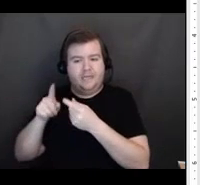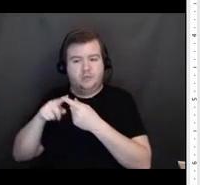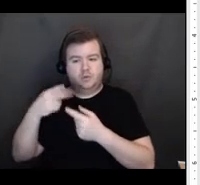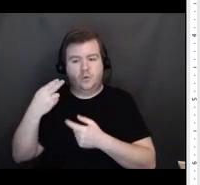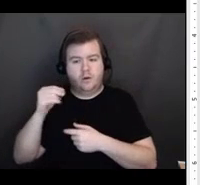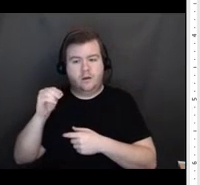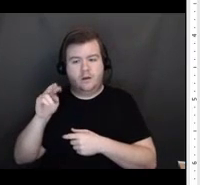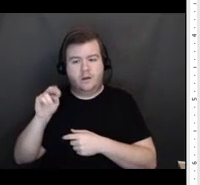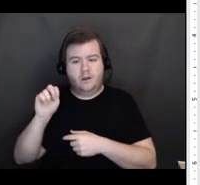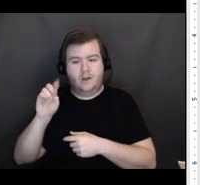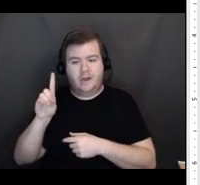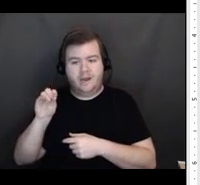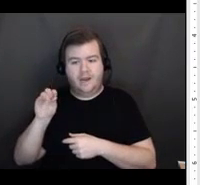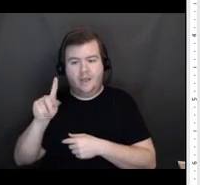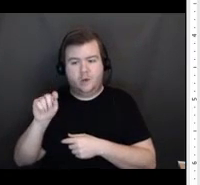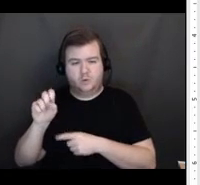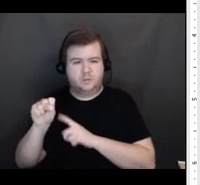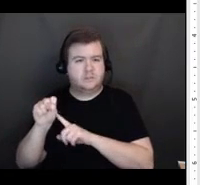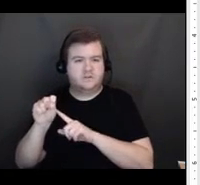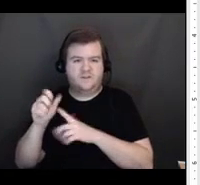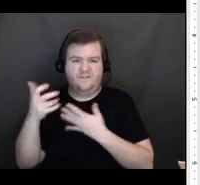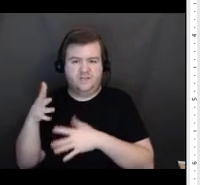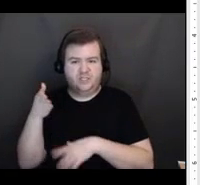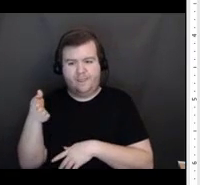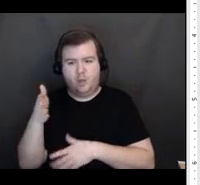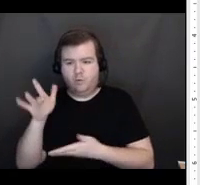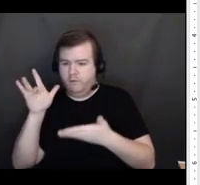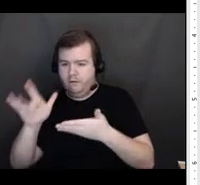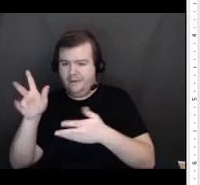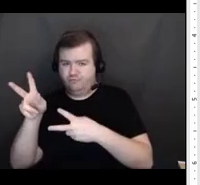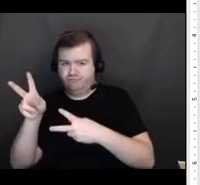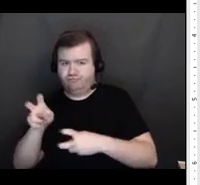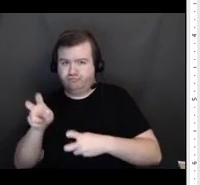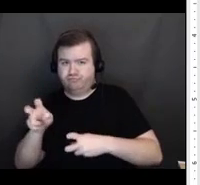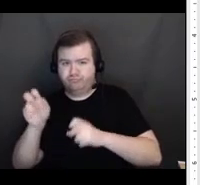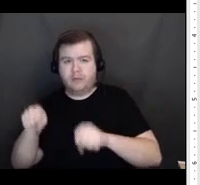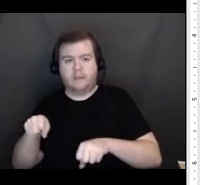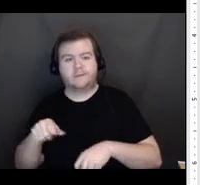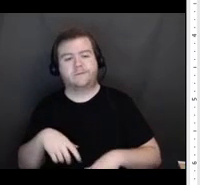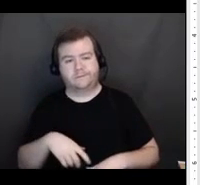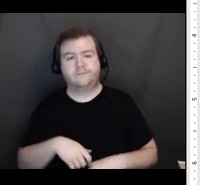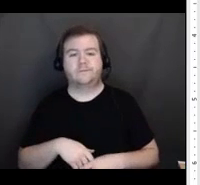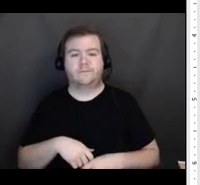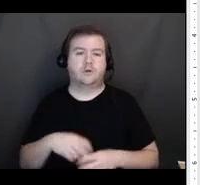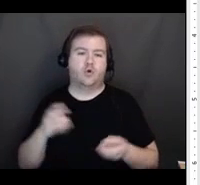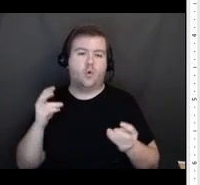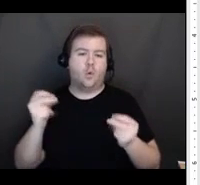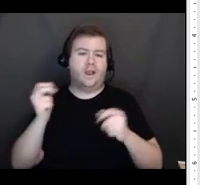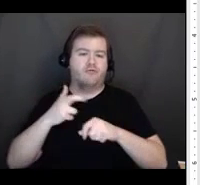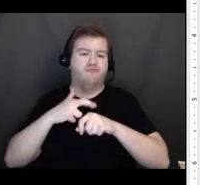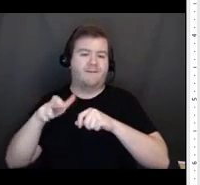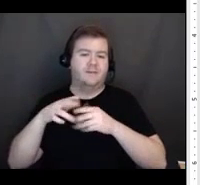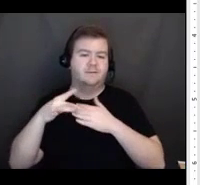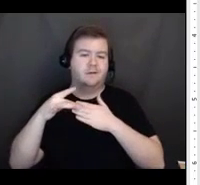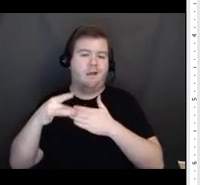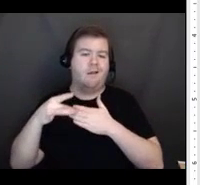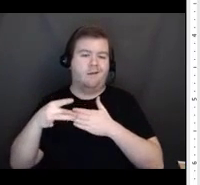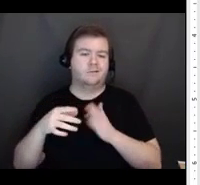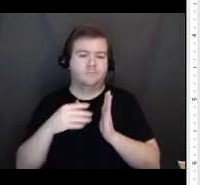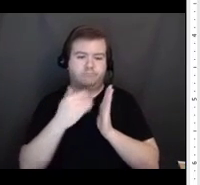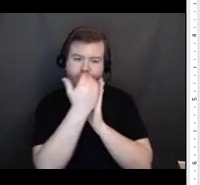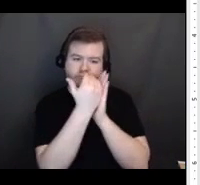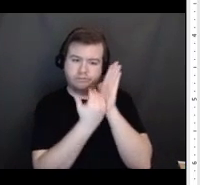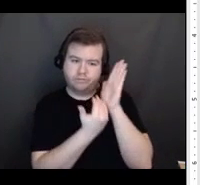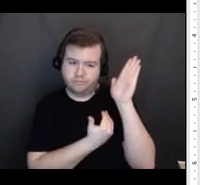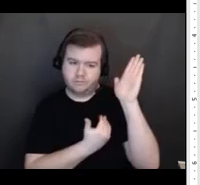handouts. Yes, I put this quick navigator, quick reference guide for navigators in the handouts. So you will